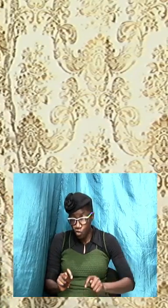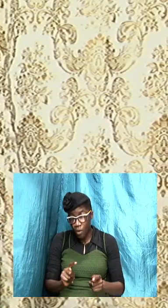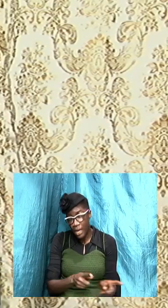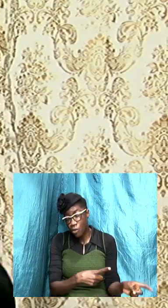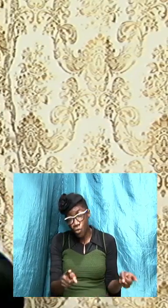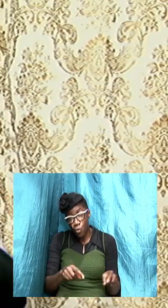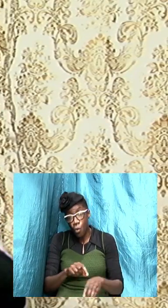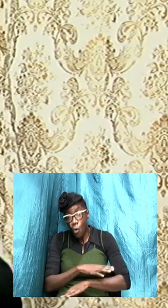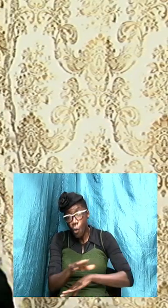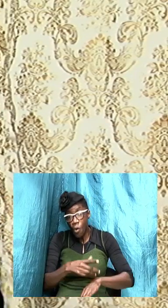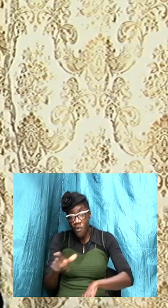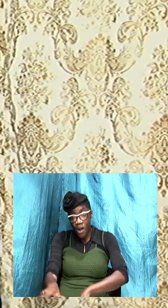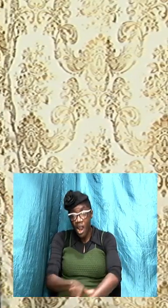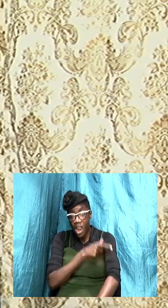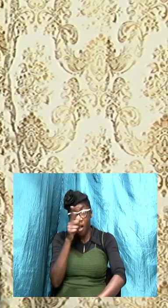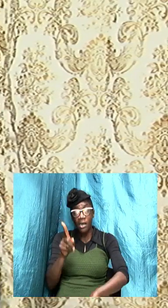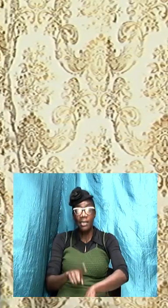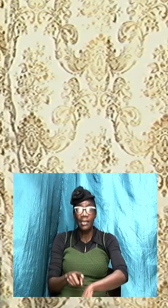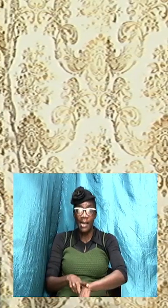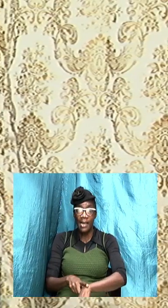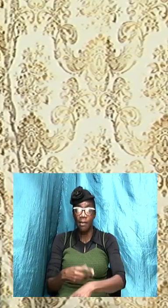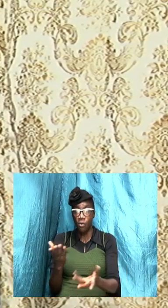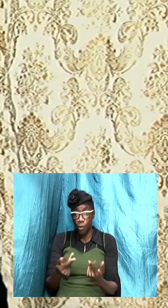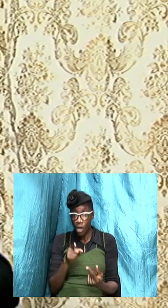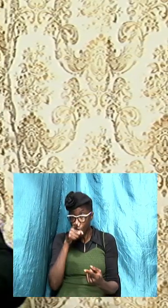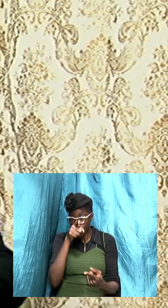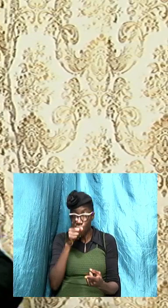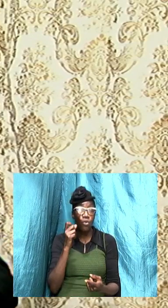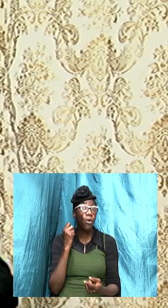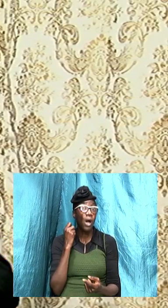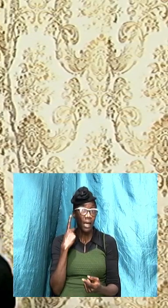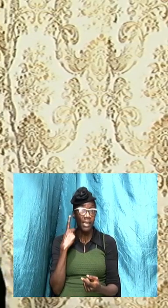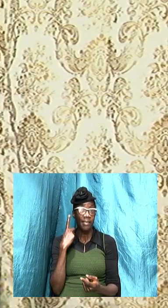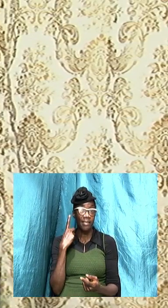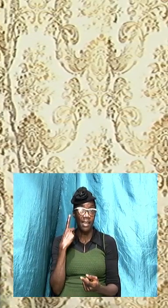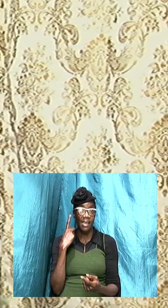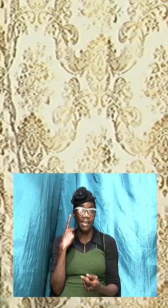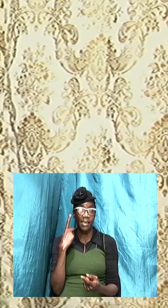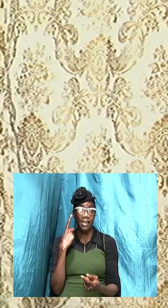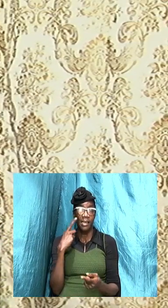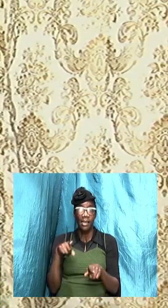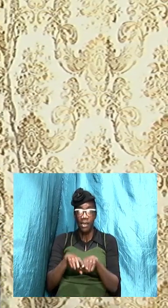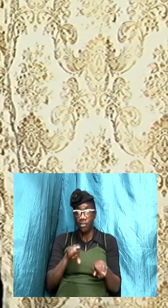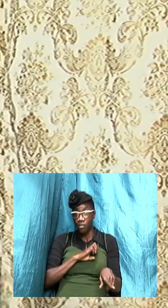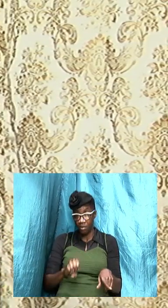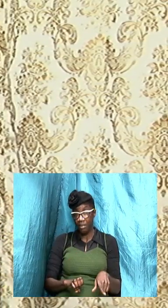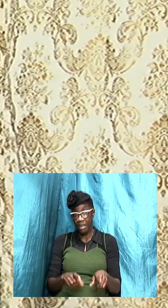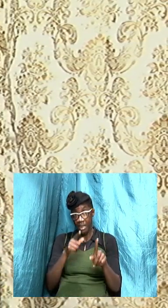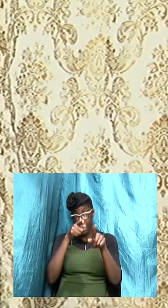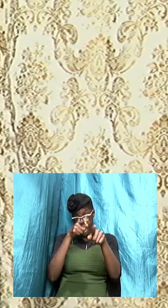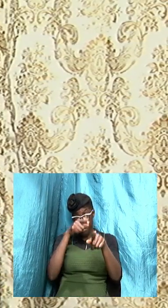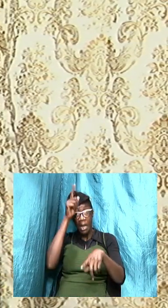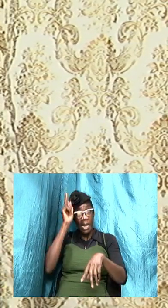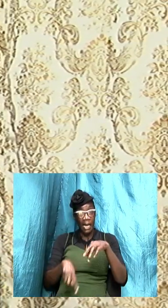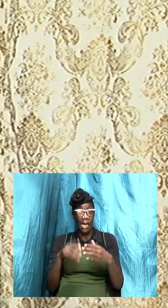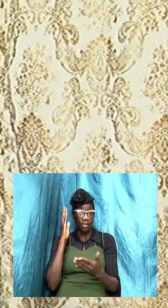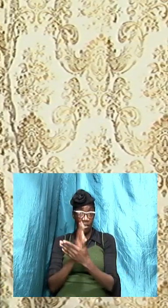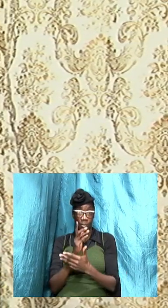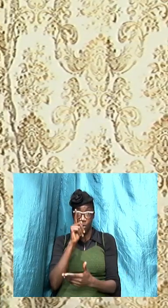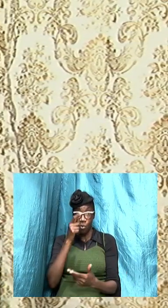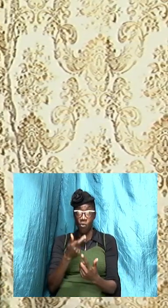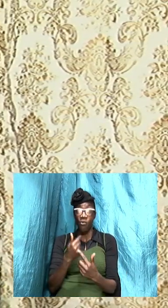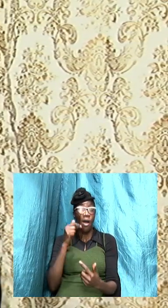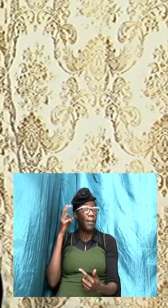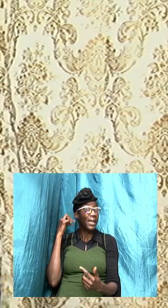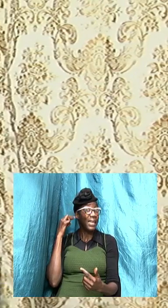of time so I want us to understand as saints while I cannot stop you from listening to who you want to